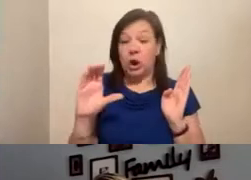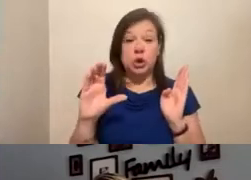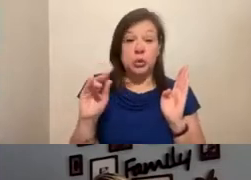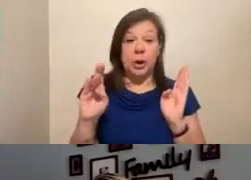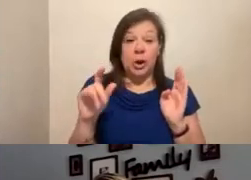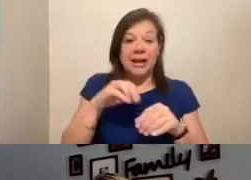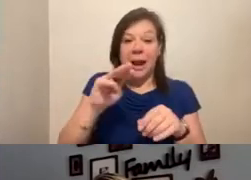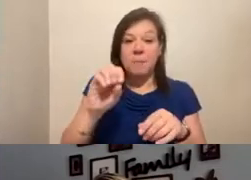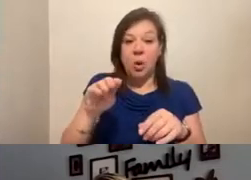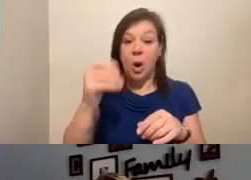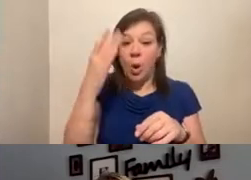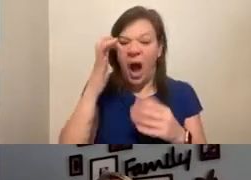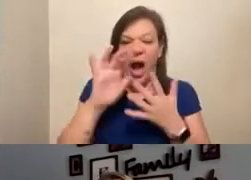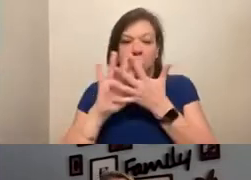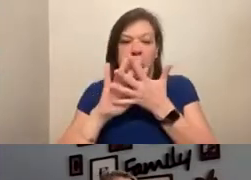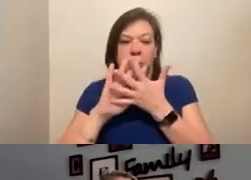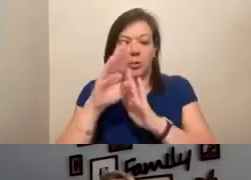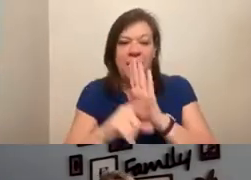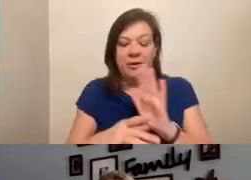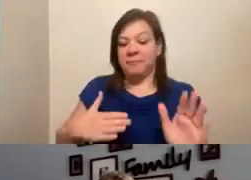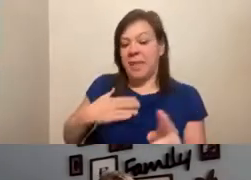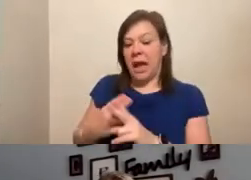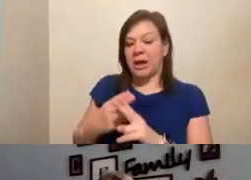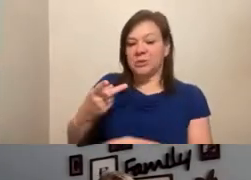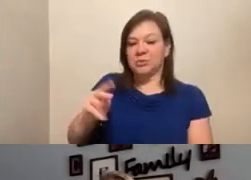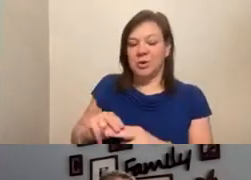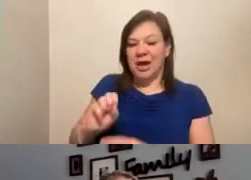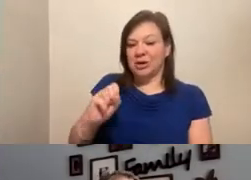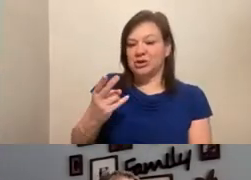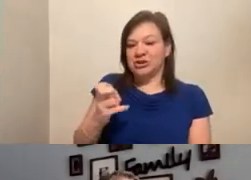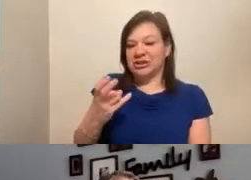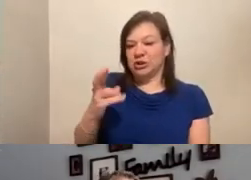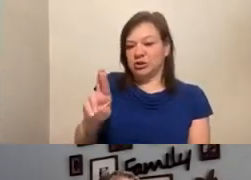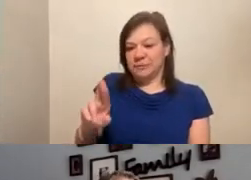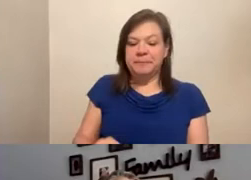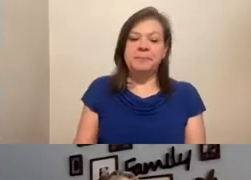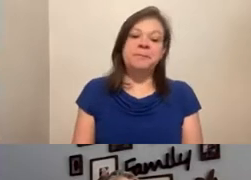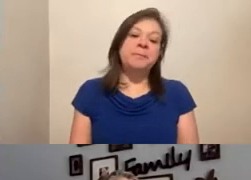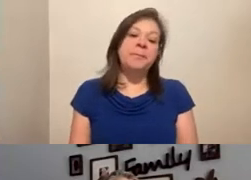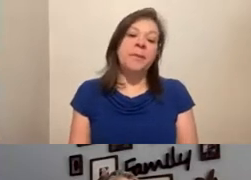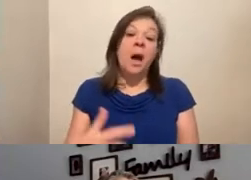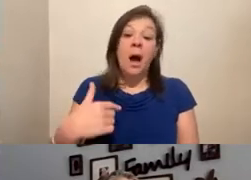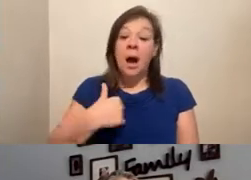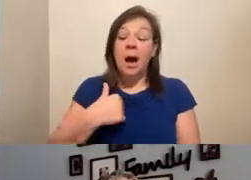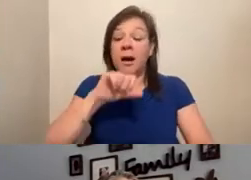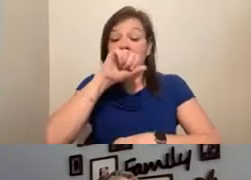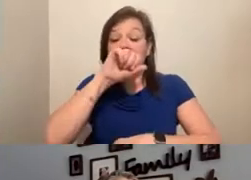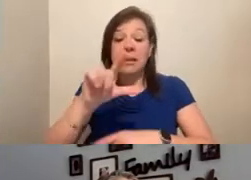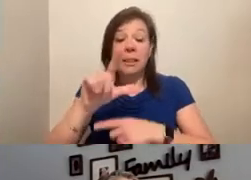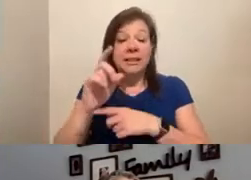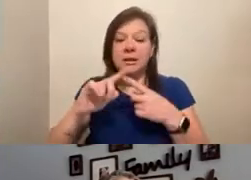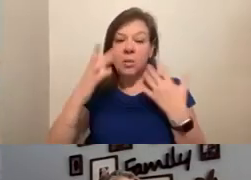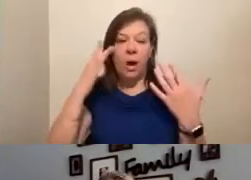background. My pronouns are she, her. And what I love about LEAD is I have done a number of different jobs